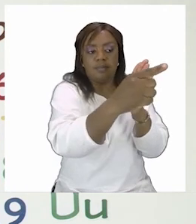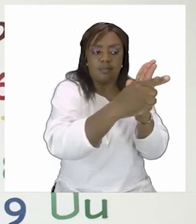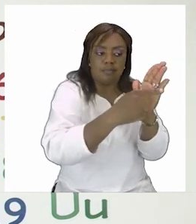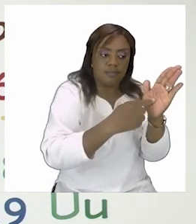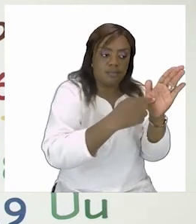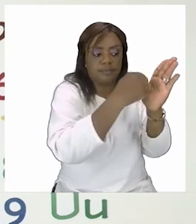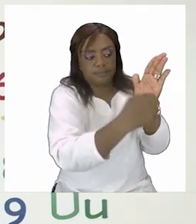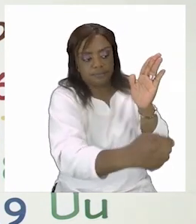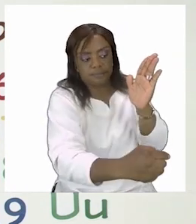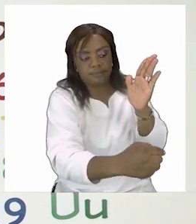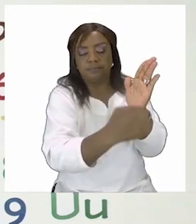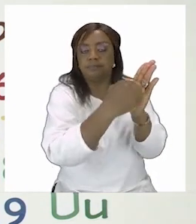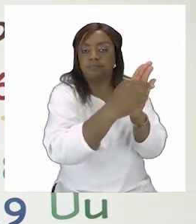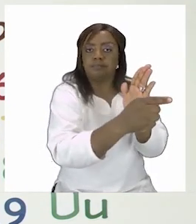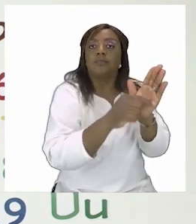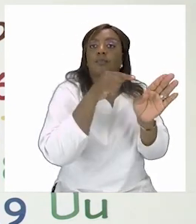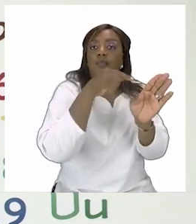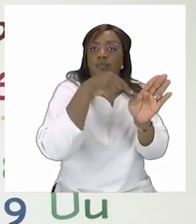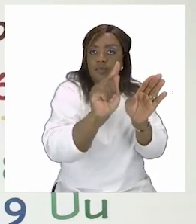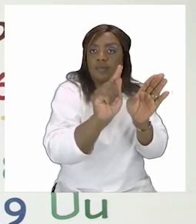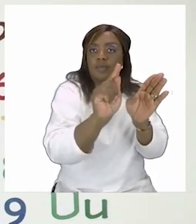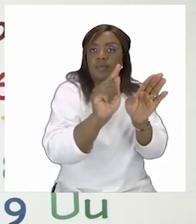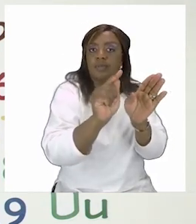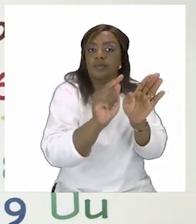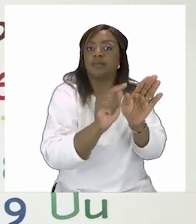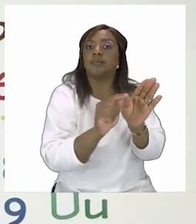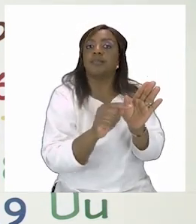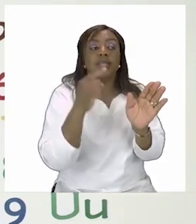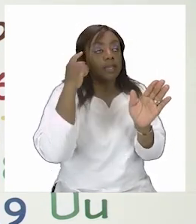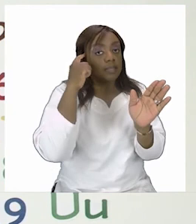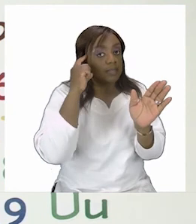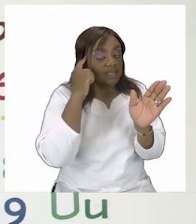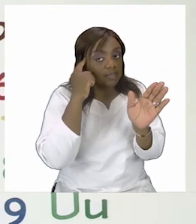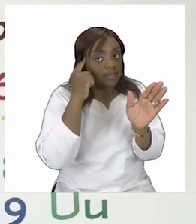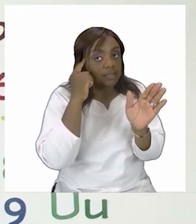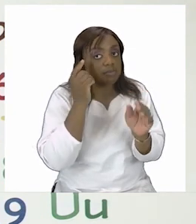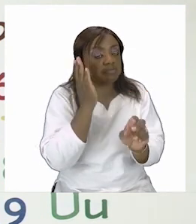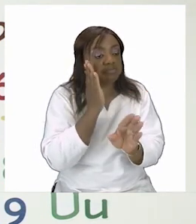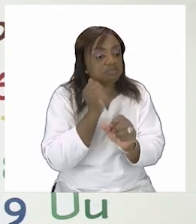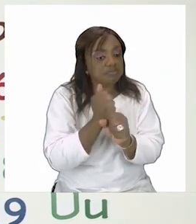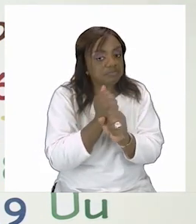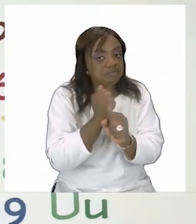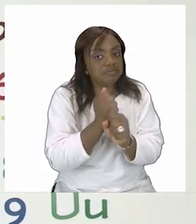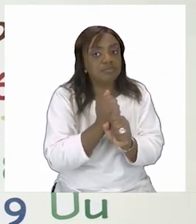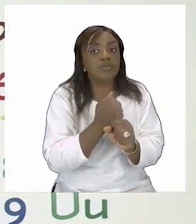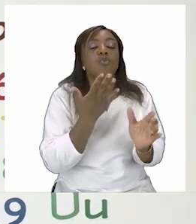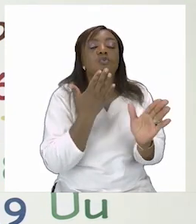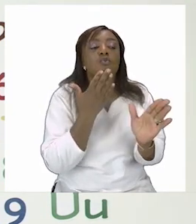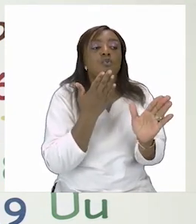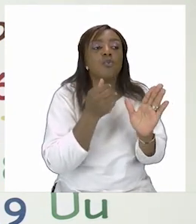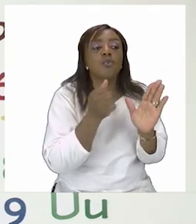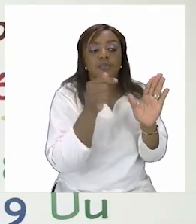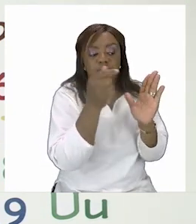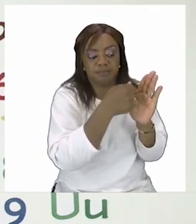and this exercise needs you to also think twice about who is who in